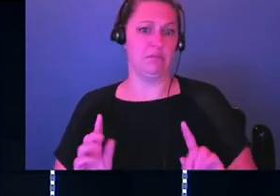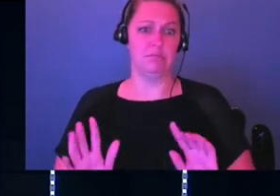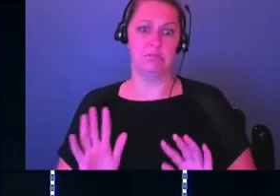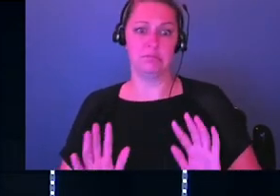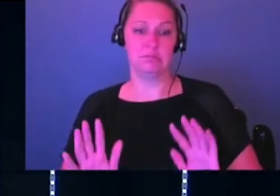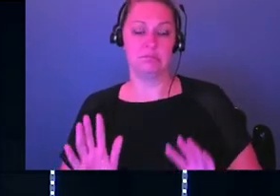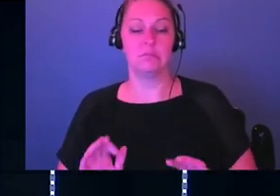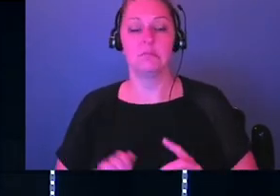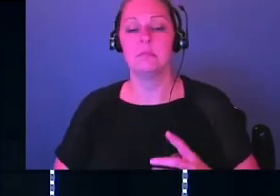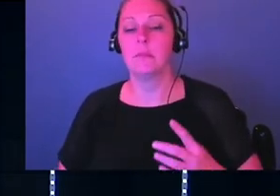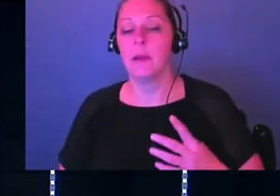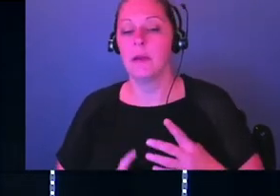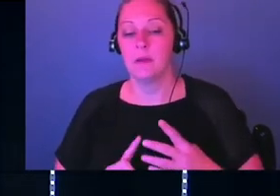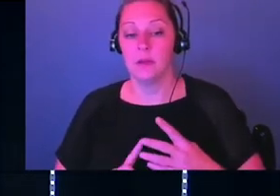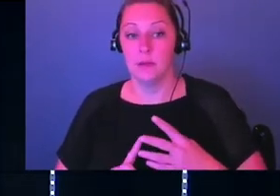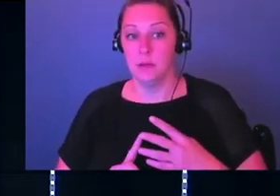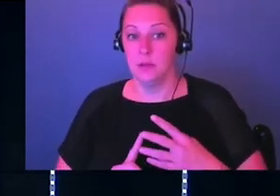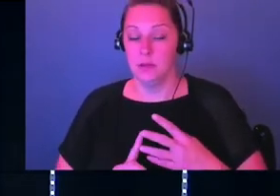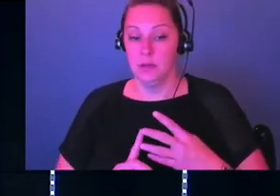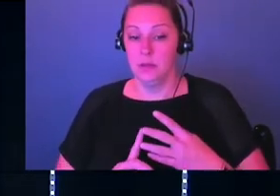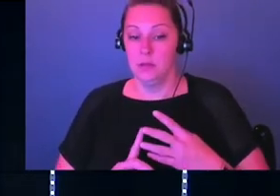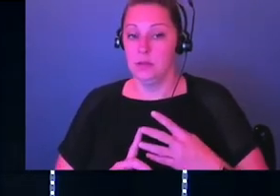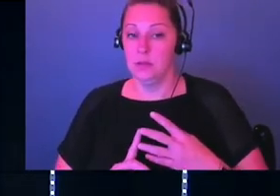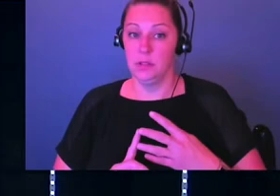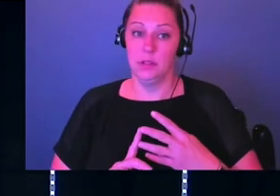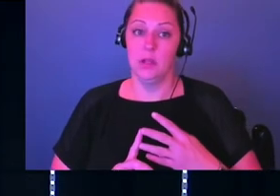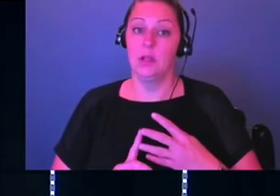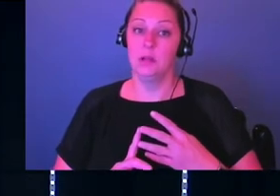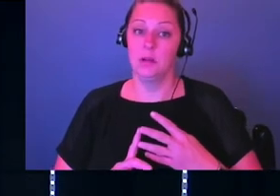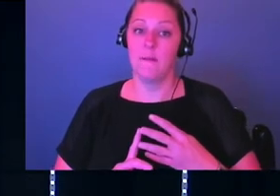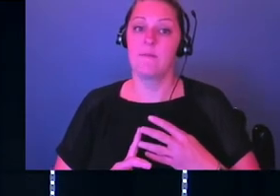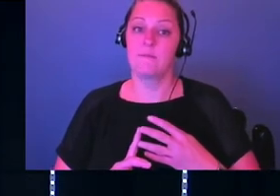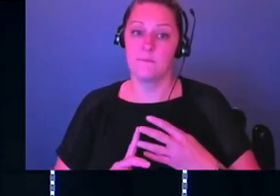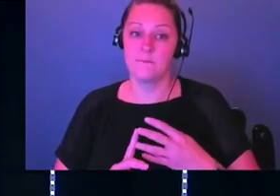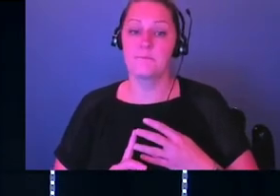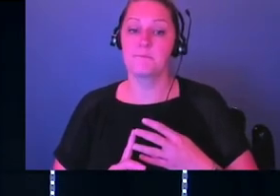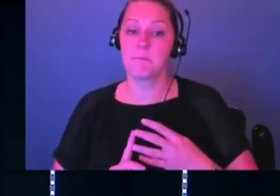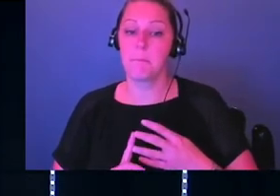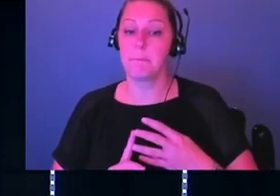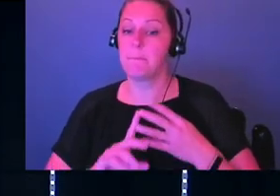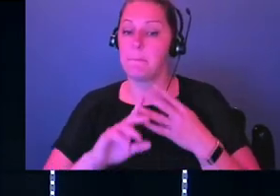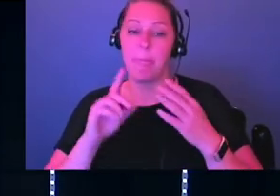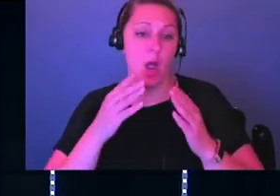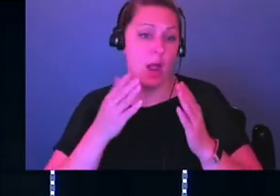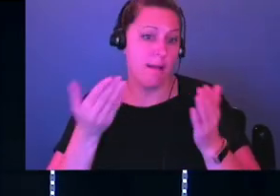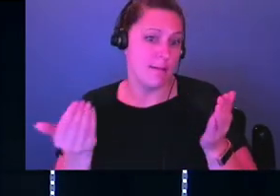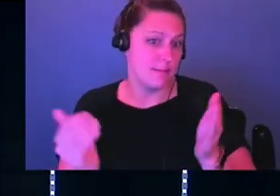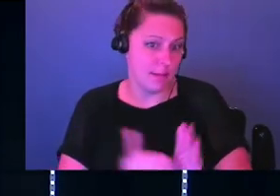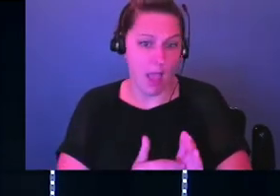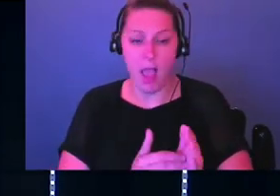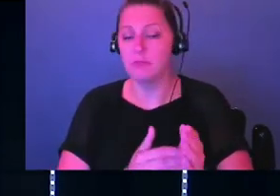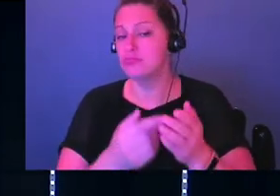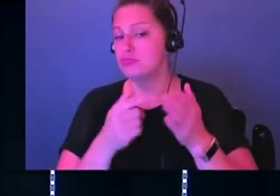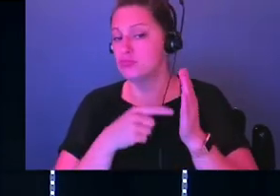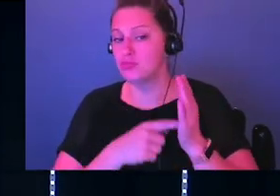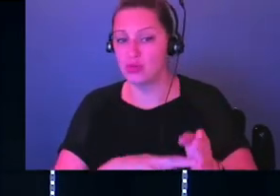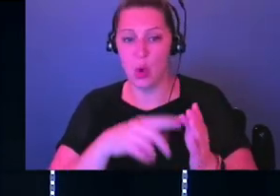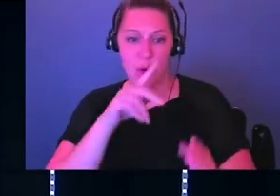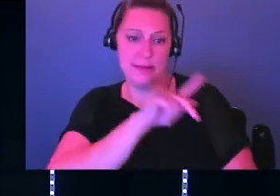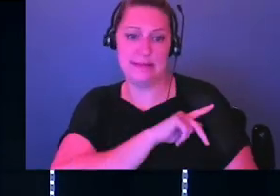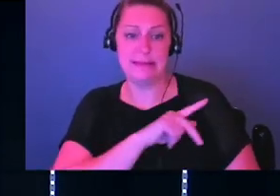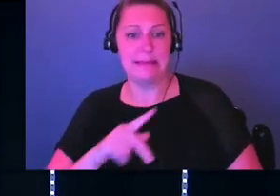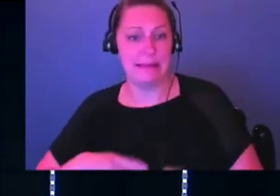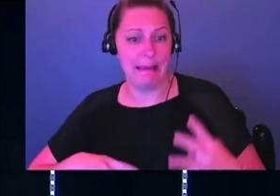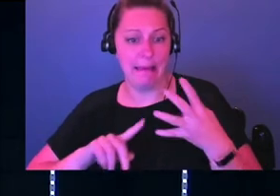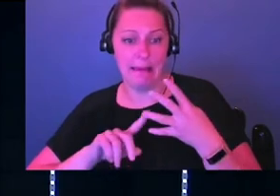First thing again, it's like he shows the respect and reverence he has for Jehoshaphat as king. Again, Jehoshaphat had favor